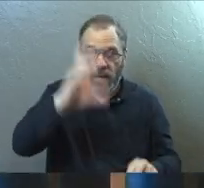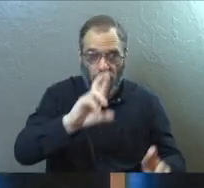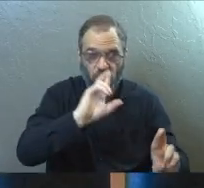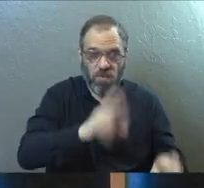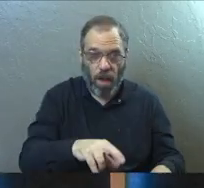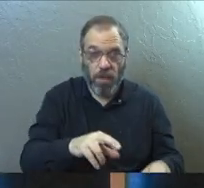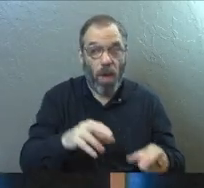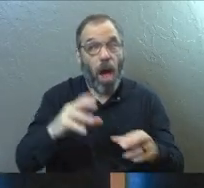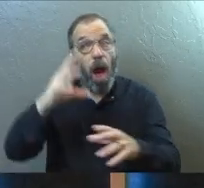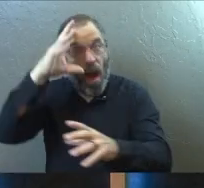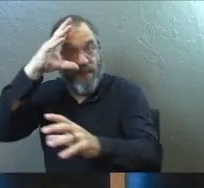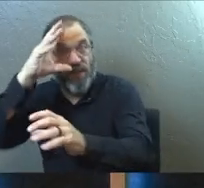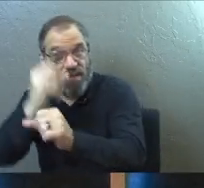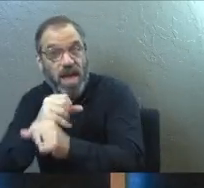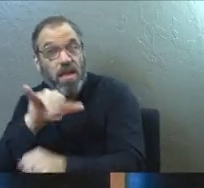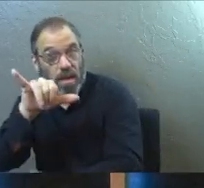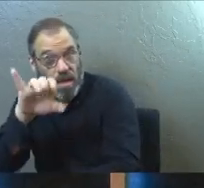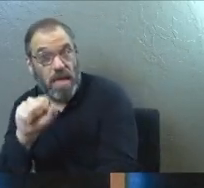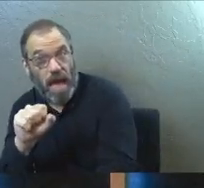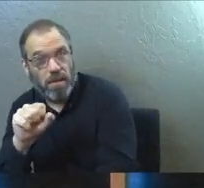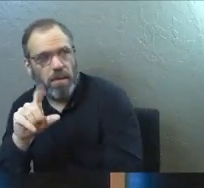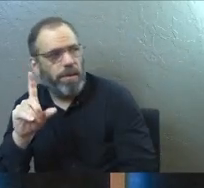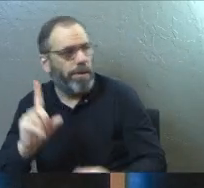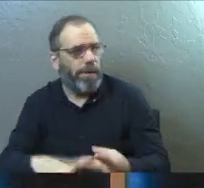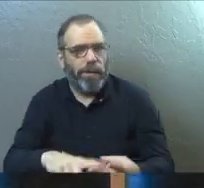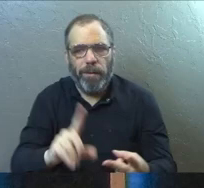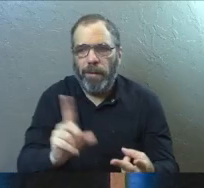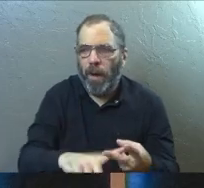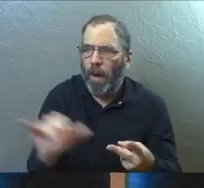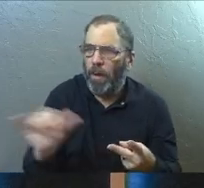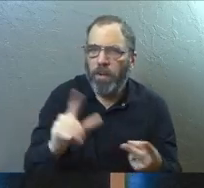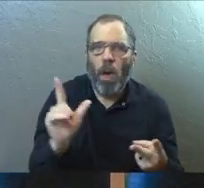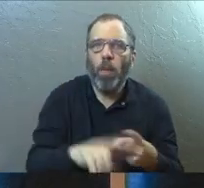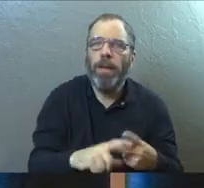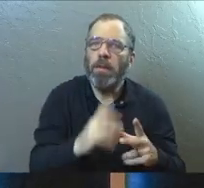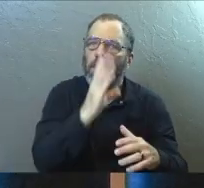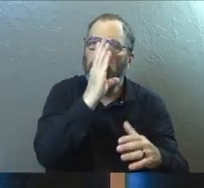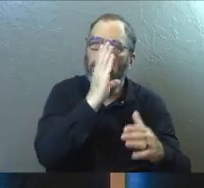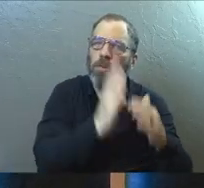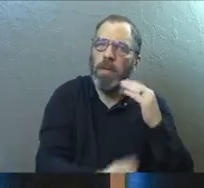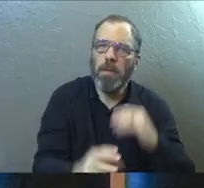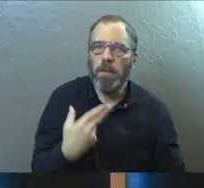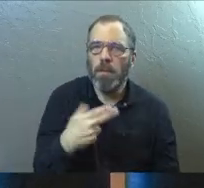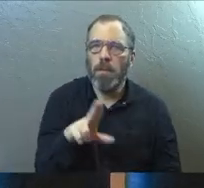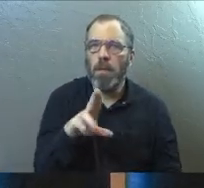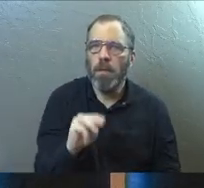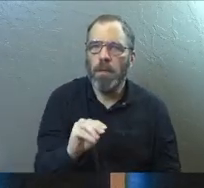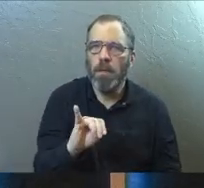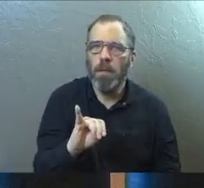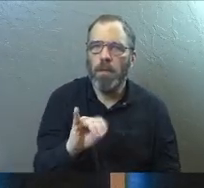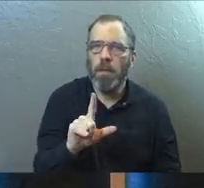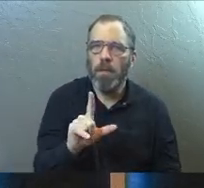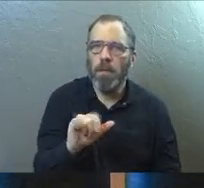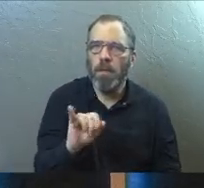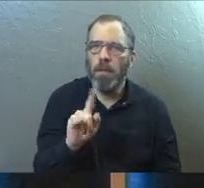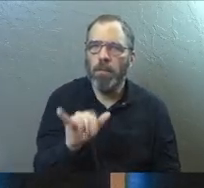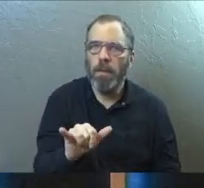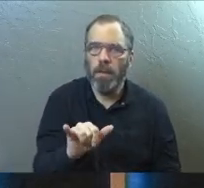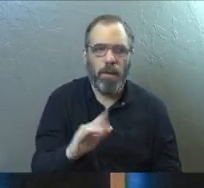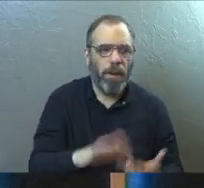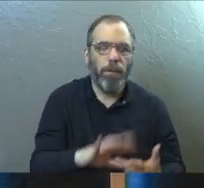not just that way with faith in the Christian life. It's that way with humility. It's that way with